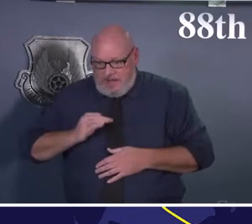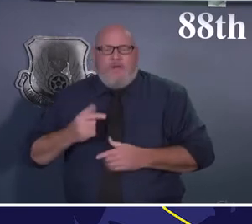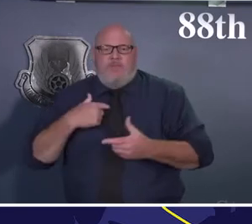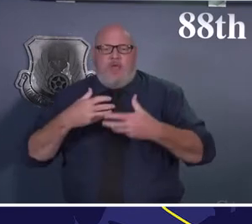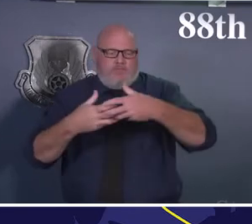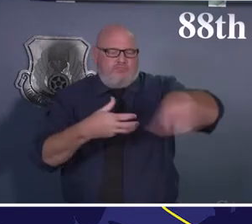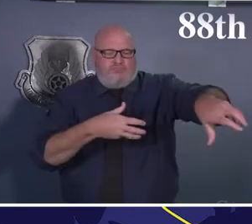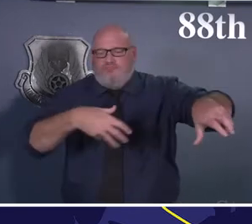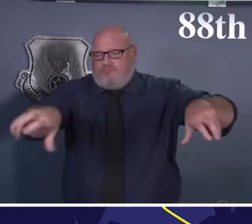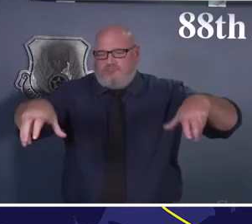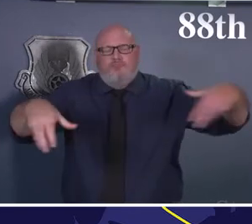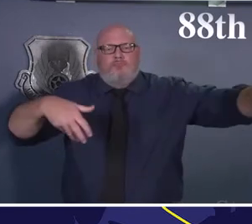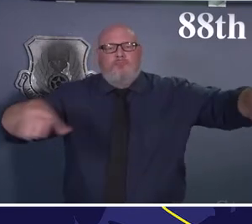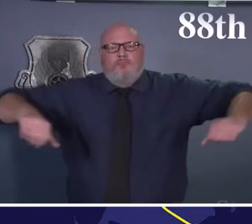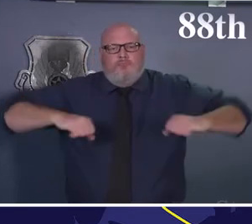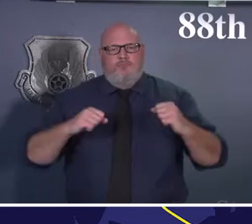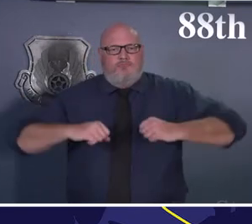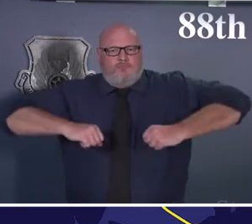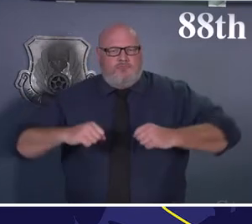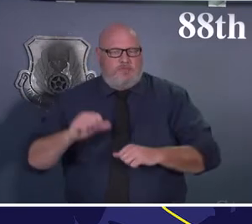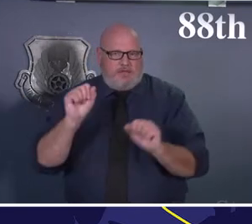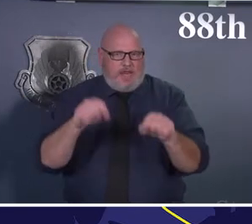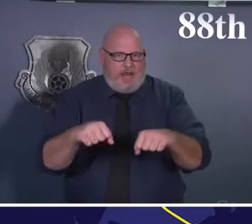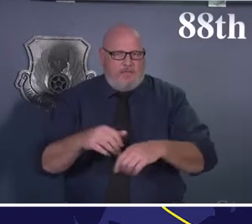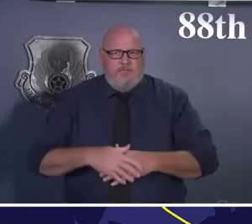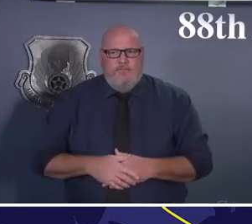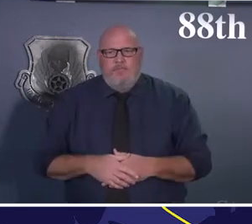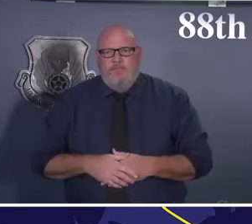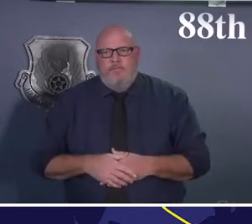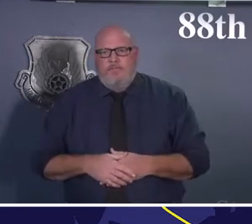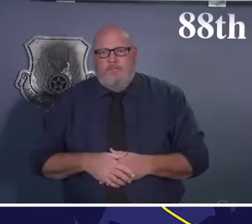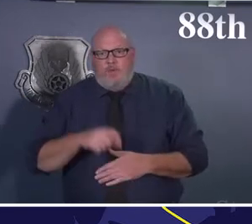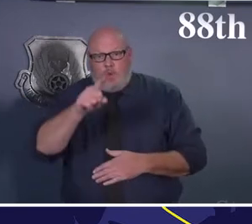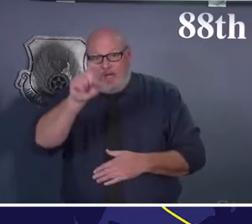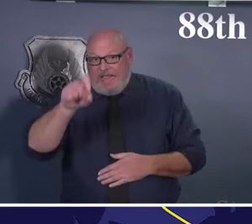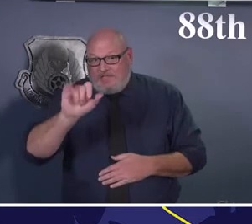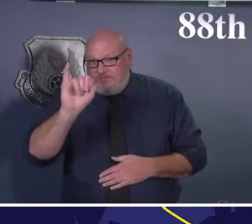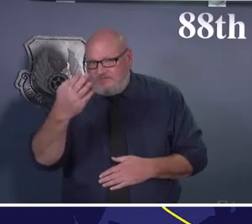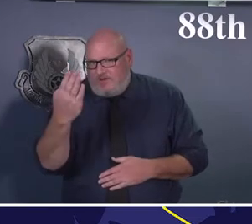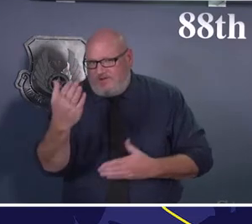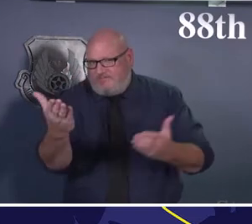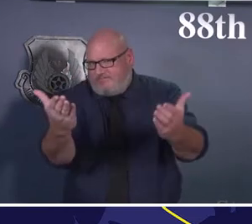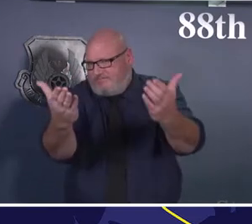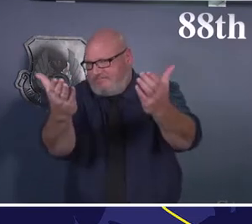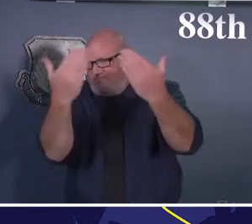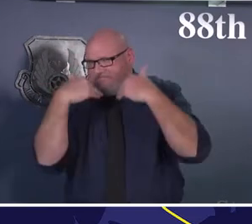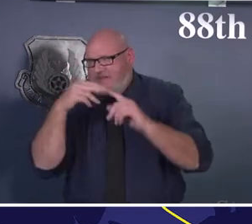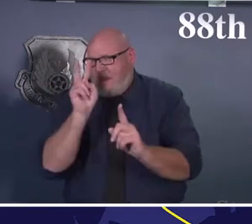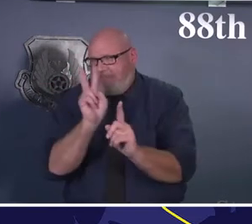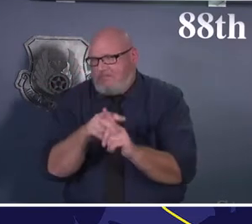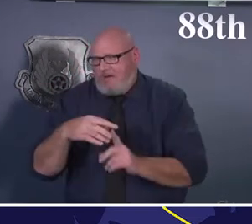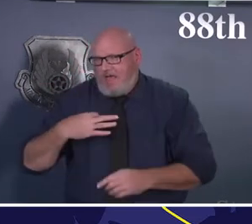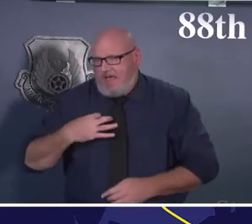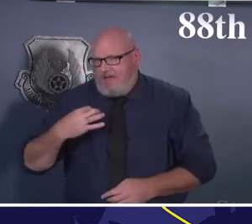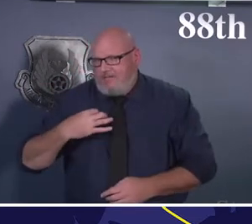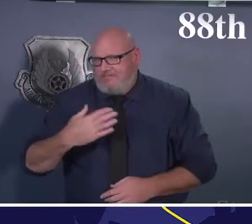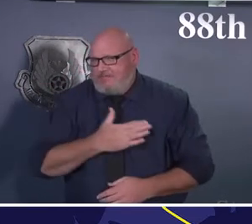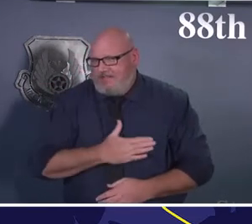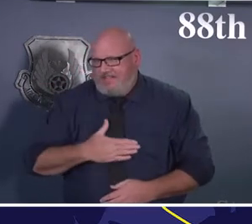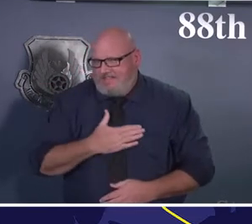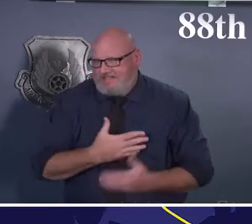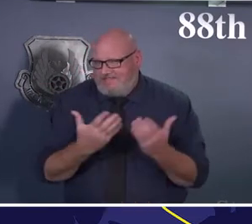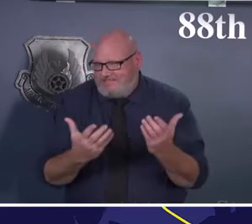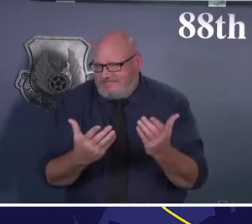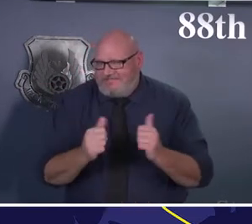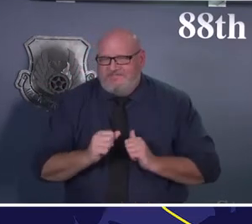we also are always looking for highly motivated caregivers to join our team, ensuring that we maintain the gold standard